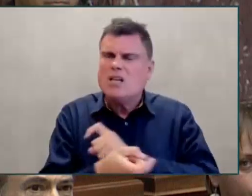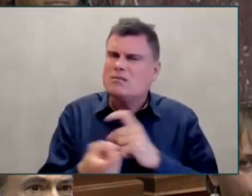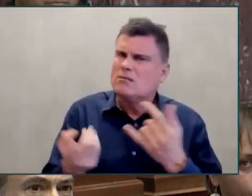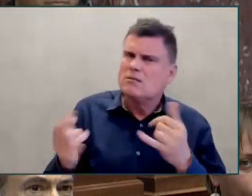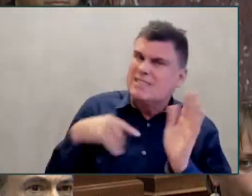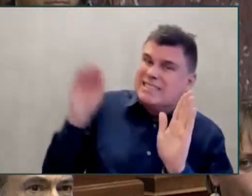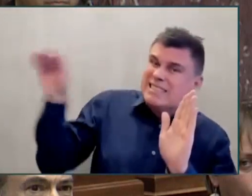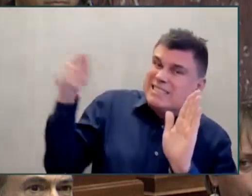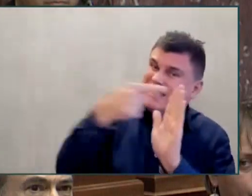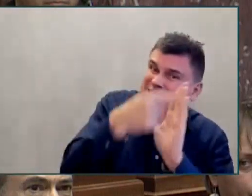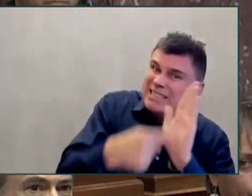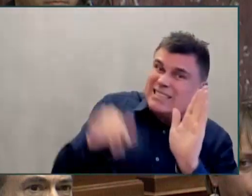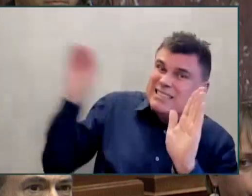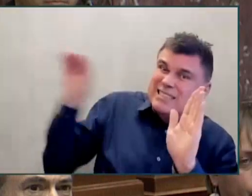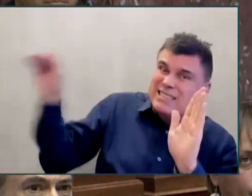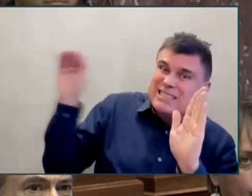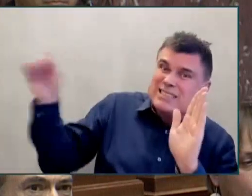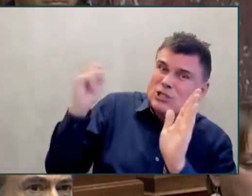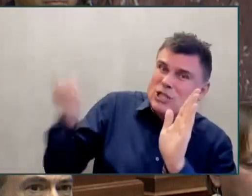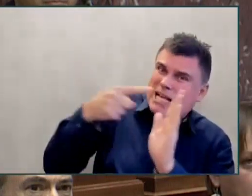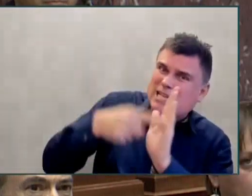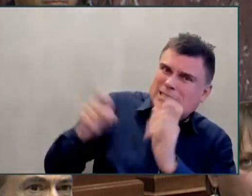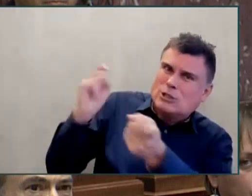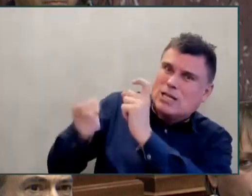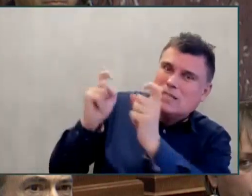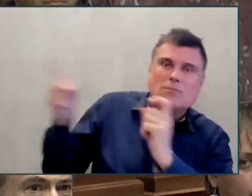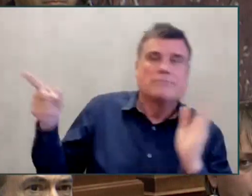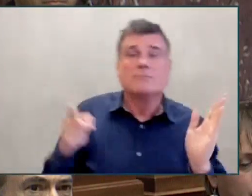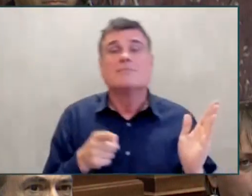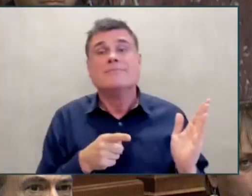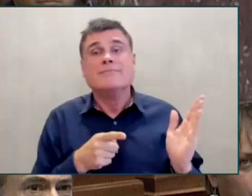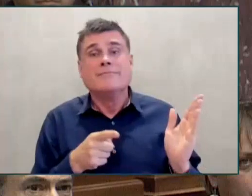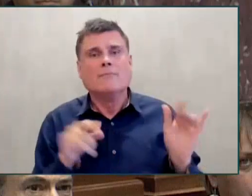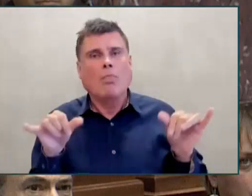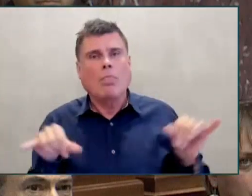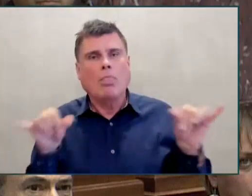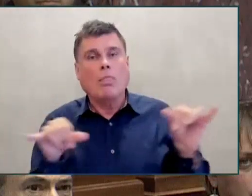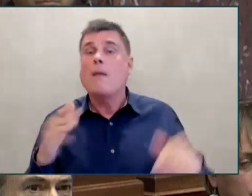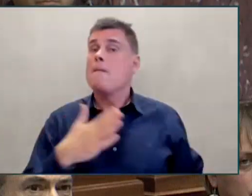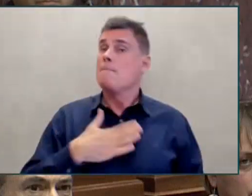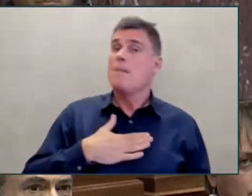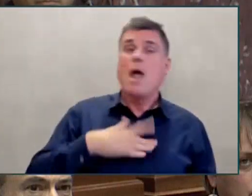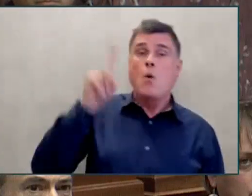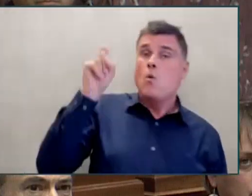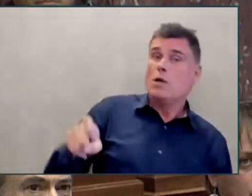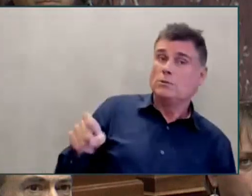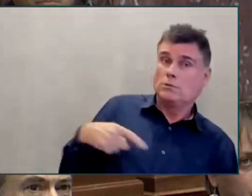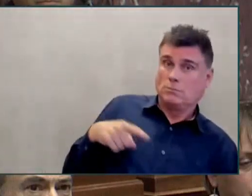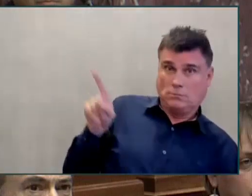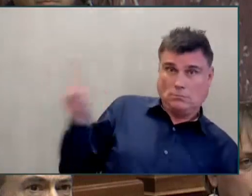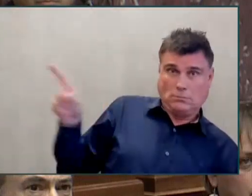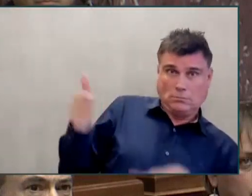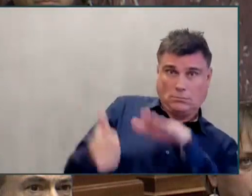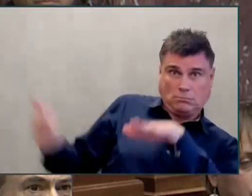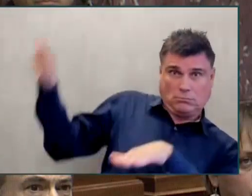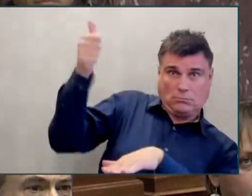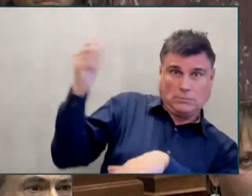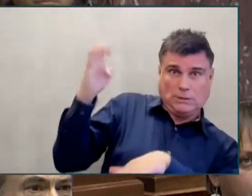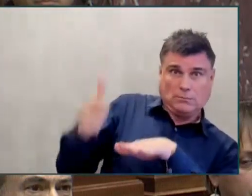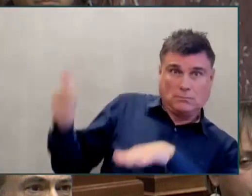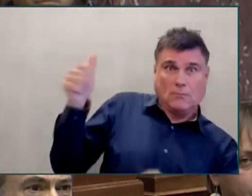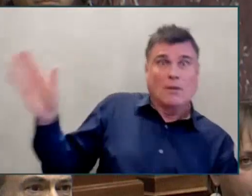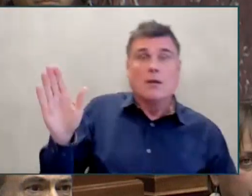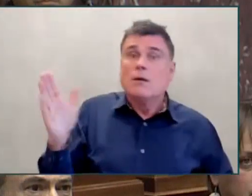to the Premier, who has chosen to ignore the Committee's recommendations and double down on more of the same— Is there Member?